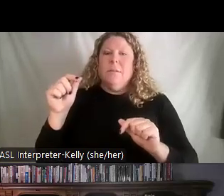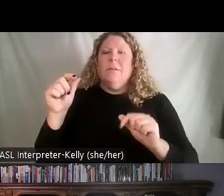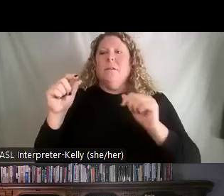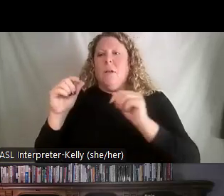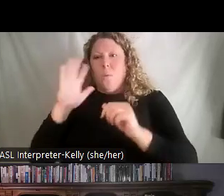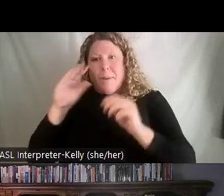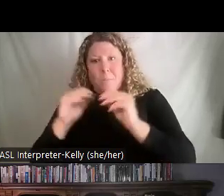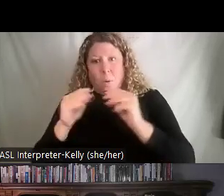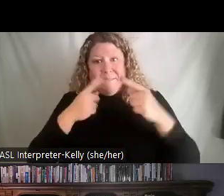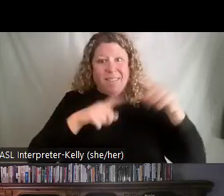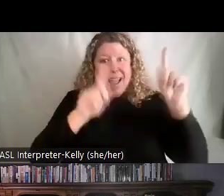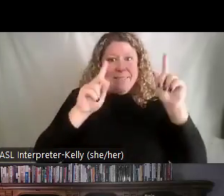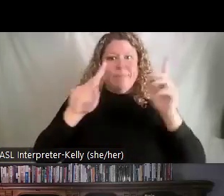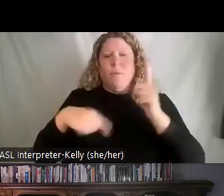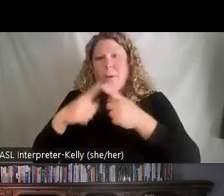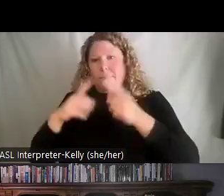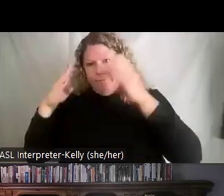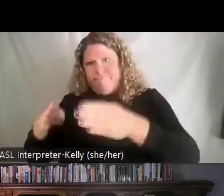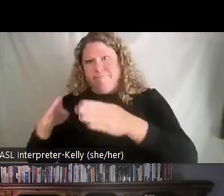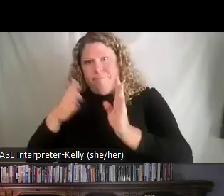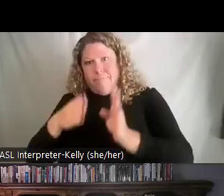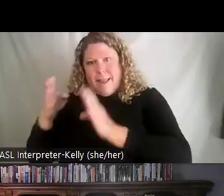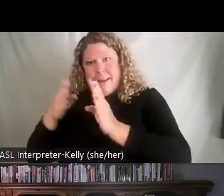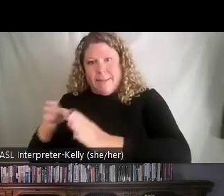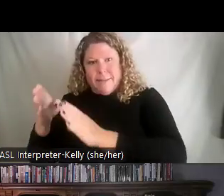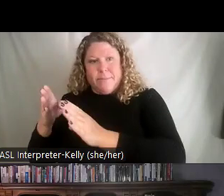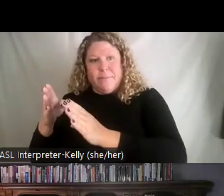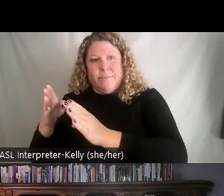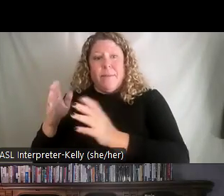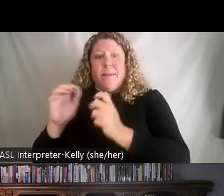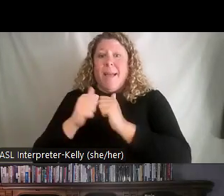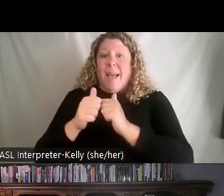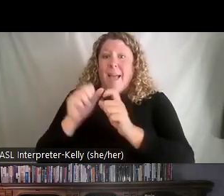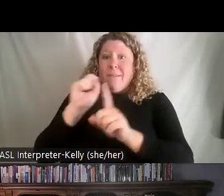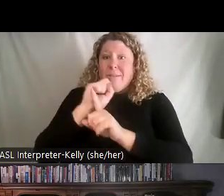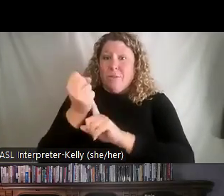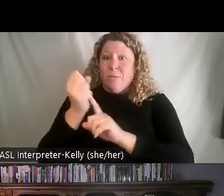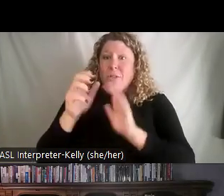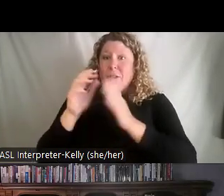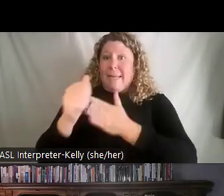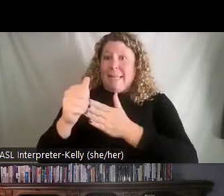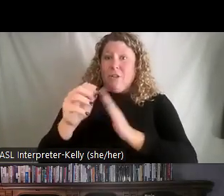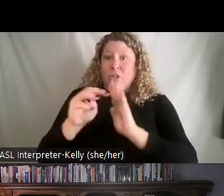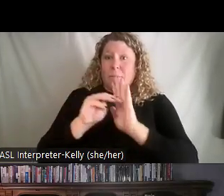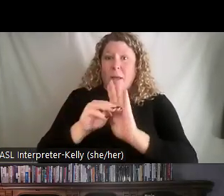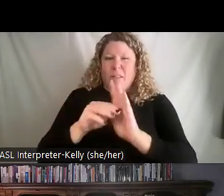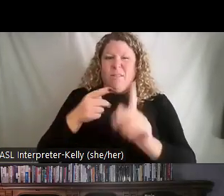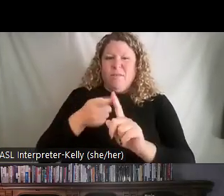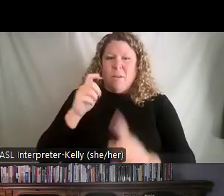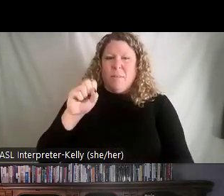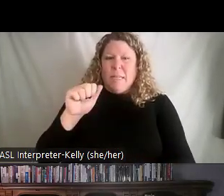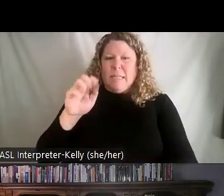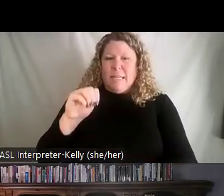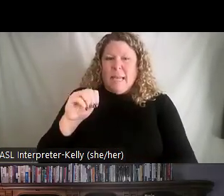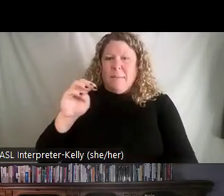Now, this is a concept, um, of applying the situational leadership model with the PDCA framework. And this came from Sam McPherson with the lean